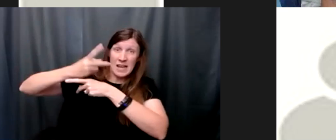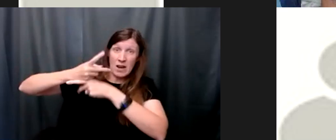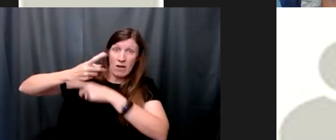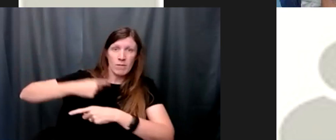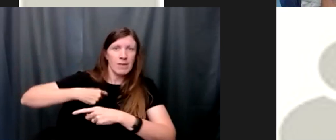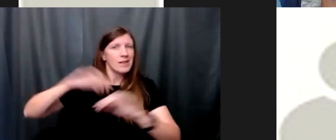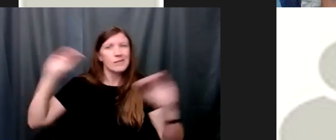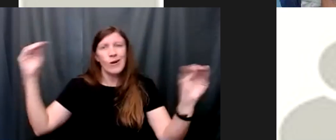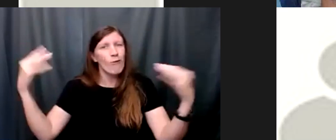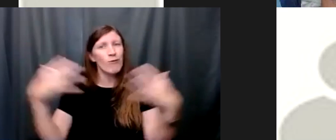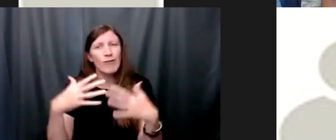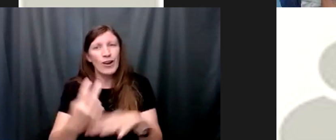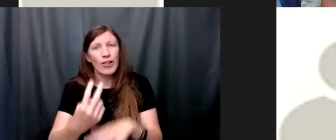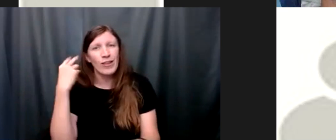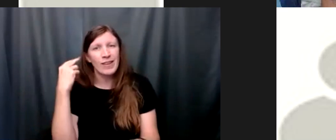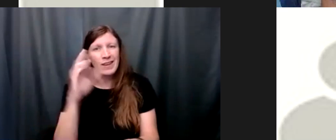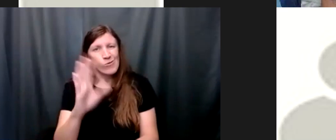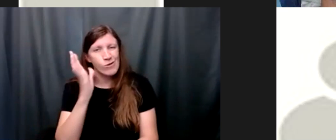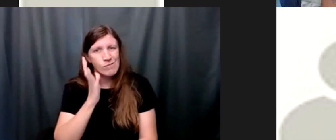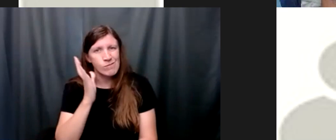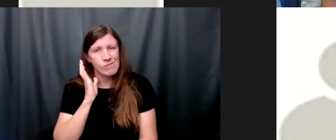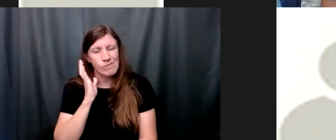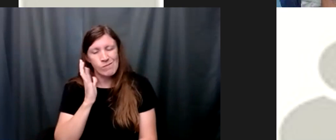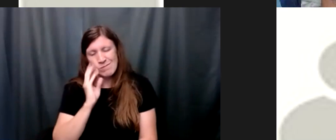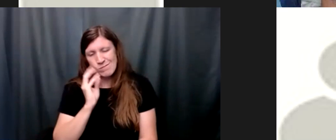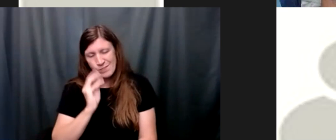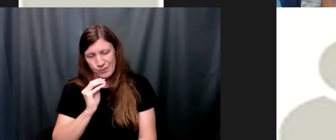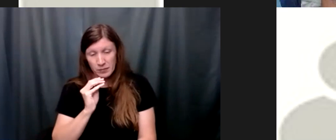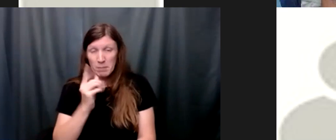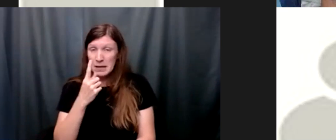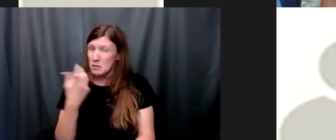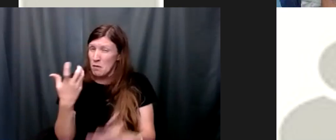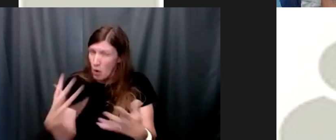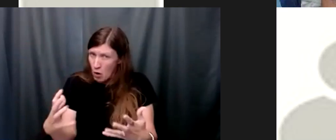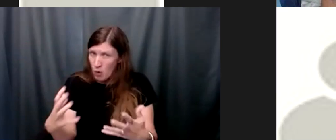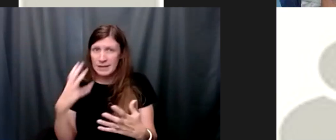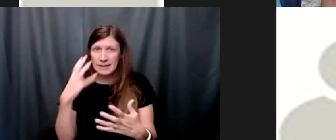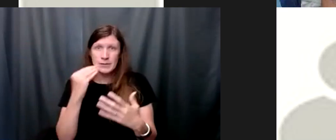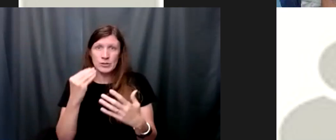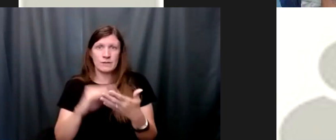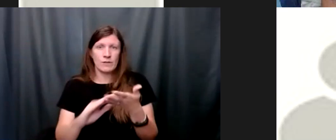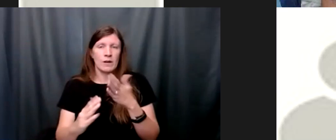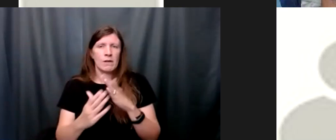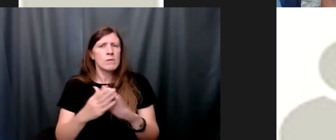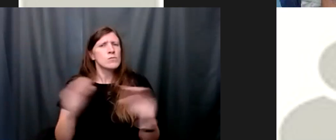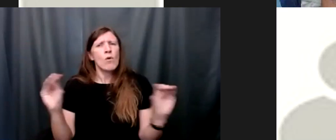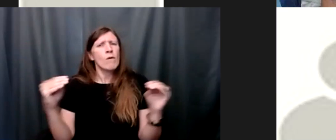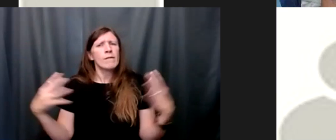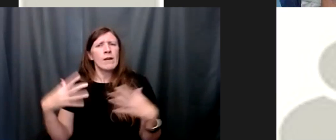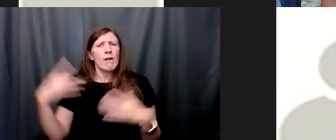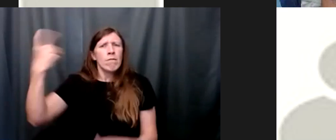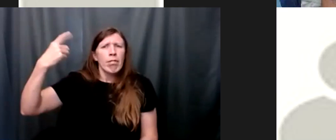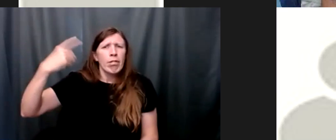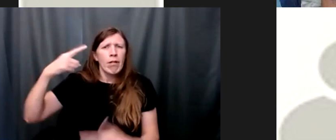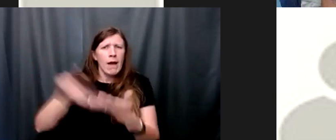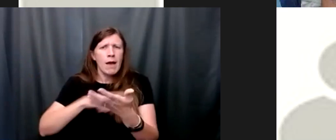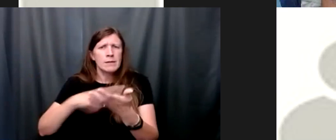have nothing to fear in looking back at the past because you've experienced forgiveness there's no fear of condemnation look what it